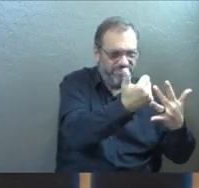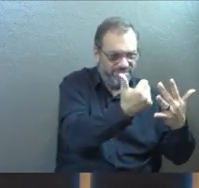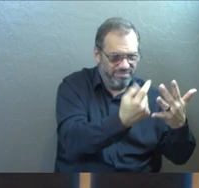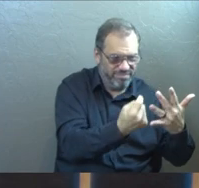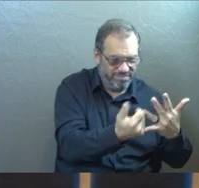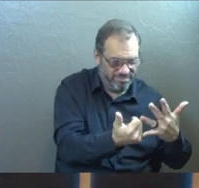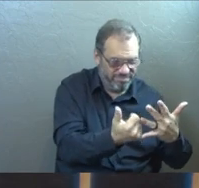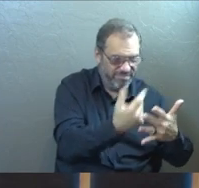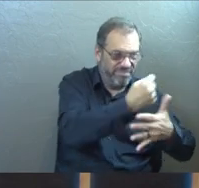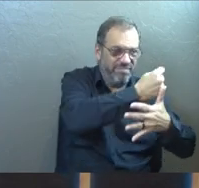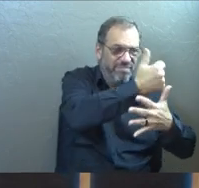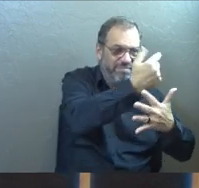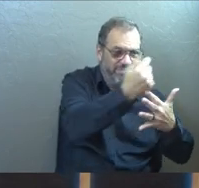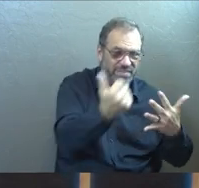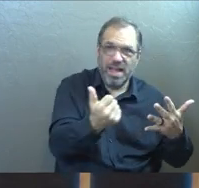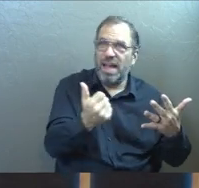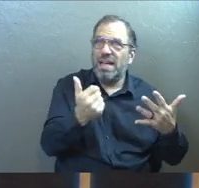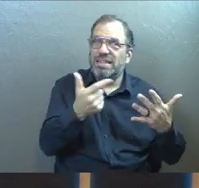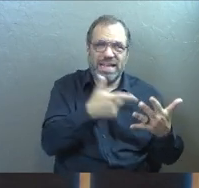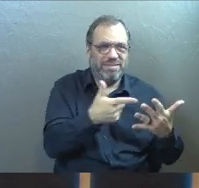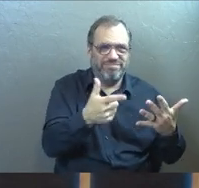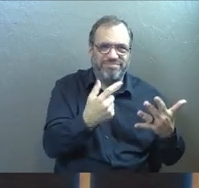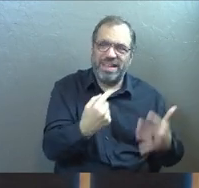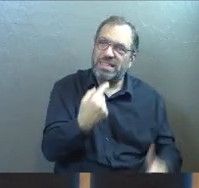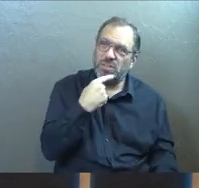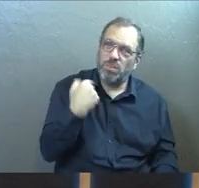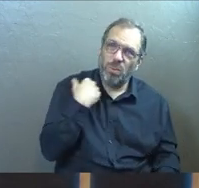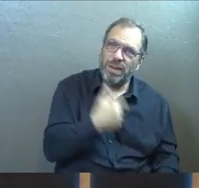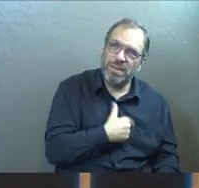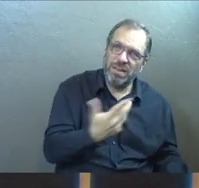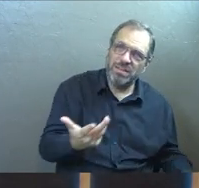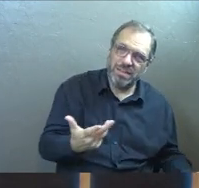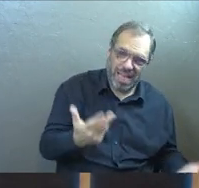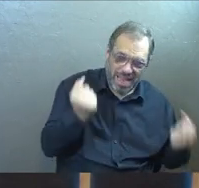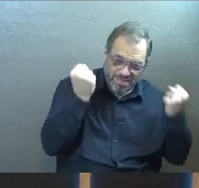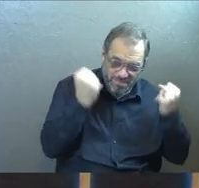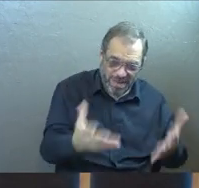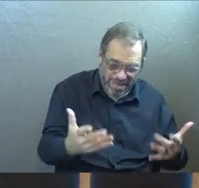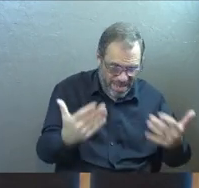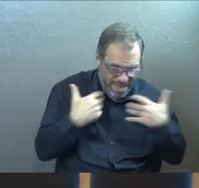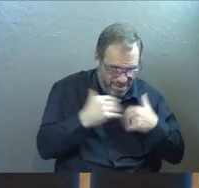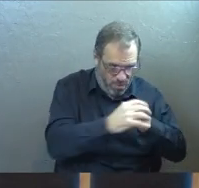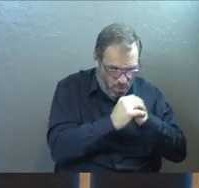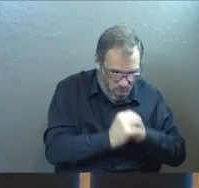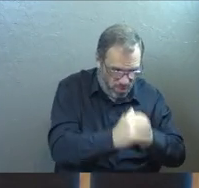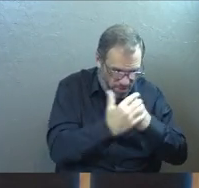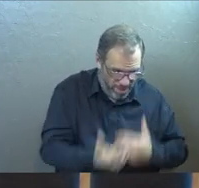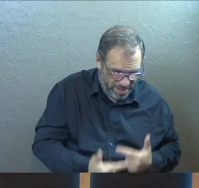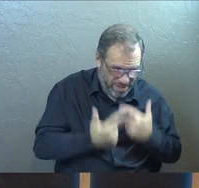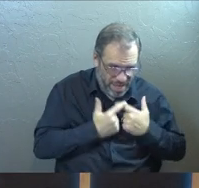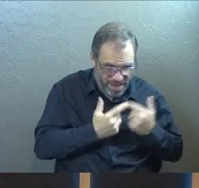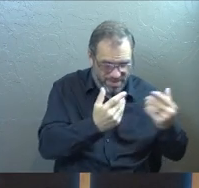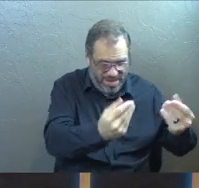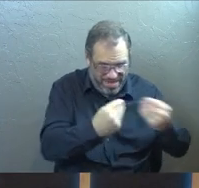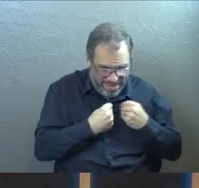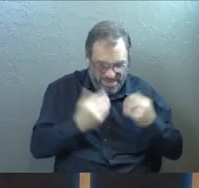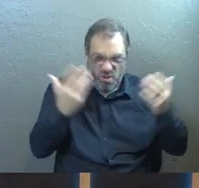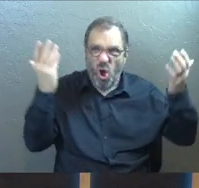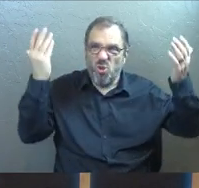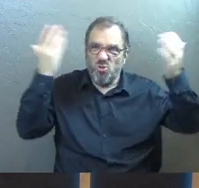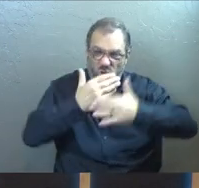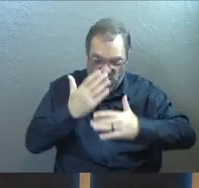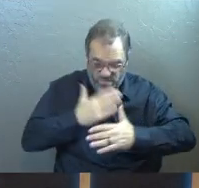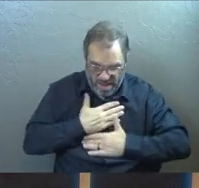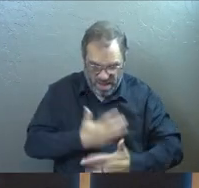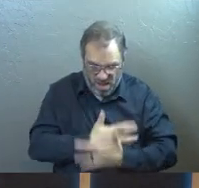to let us down anyway, because they always do, don't they? And so many of the things that we worship in this life, they bring their darkness